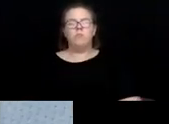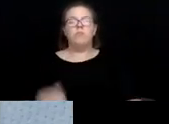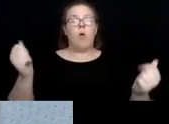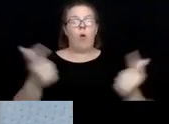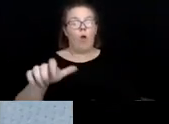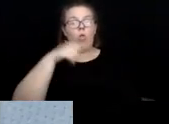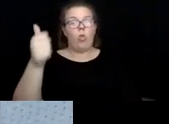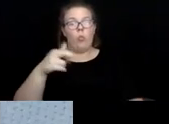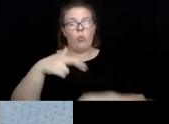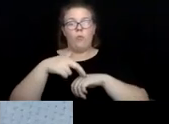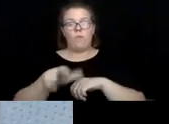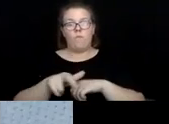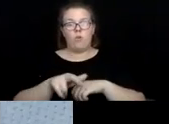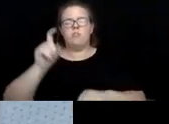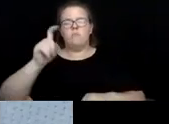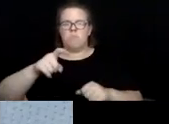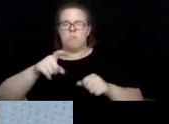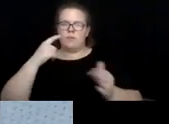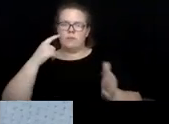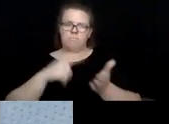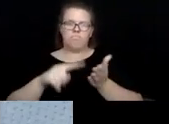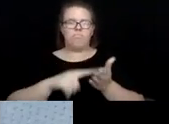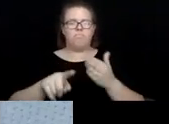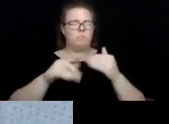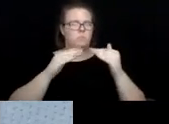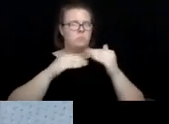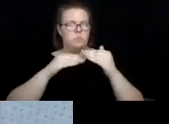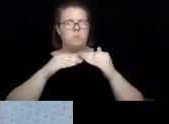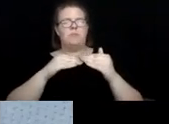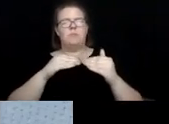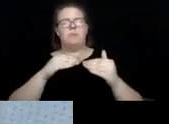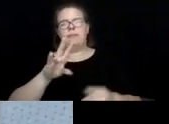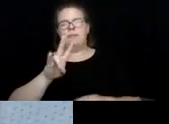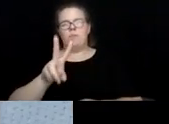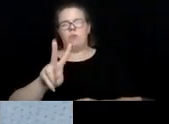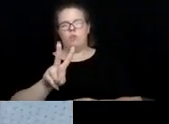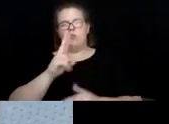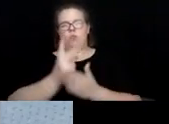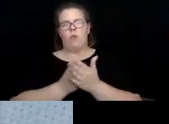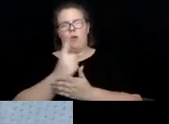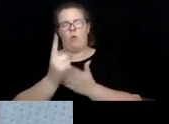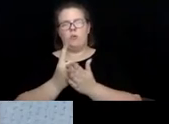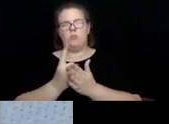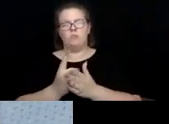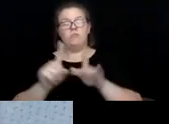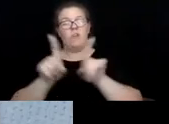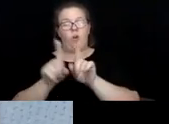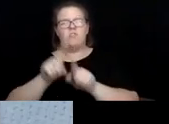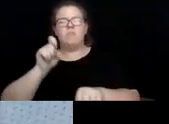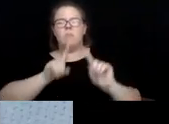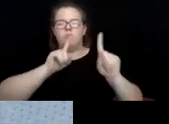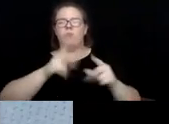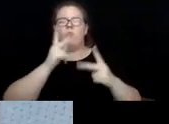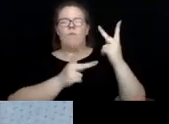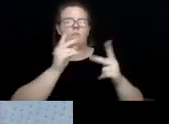investigation is to begin within 72 hours and a home visit is made to the client within